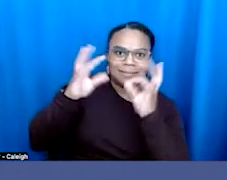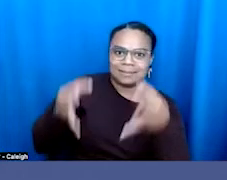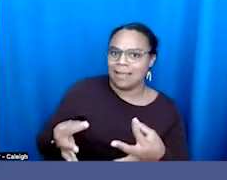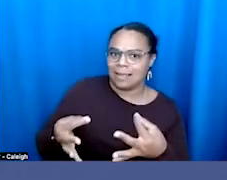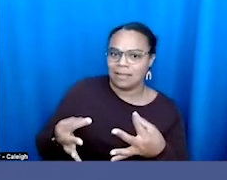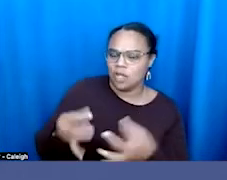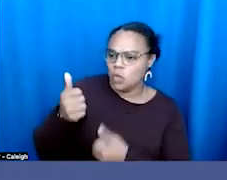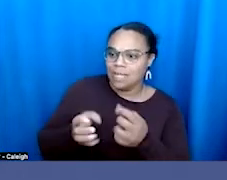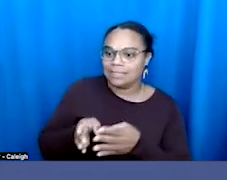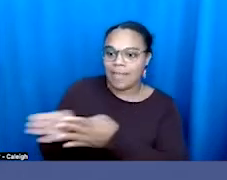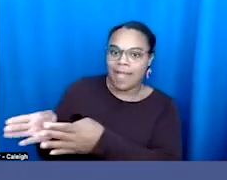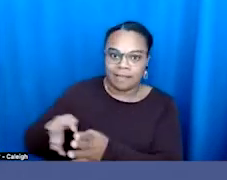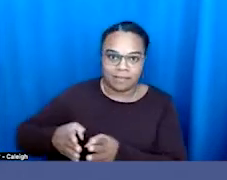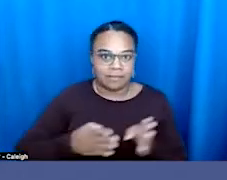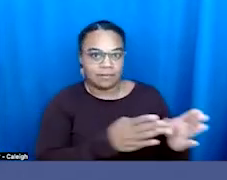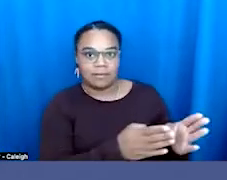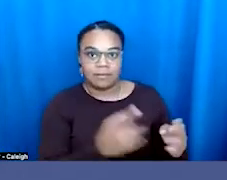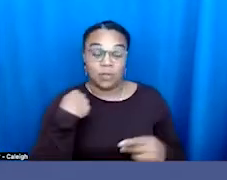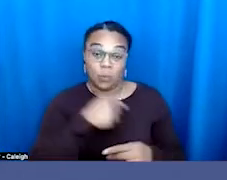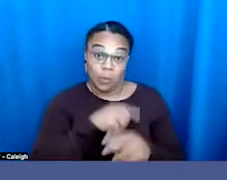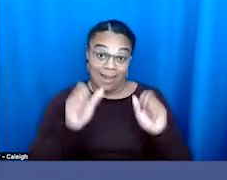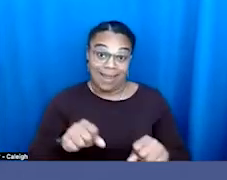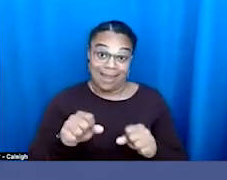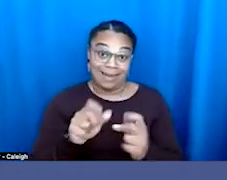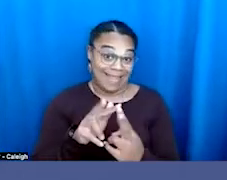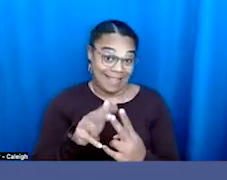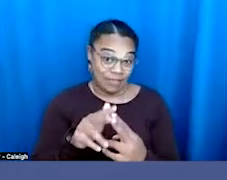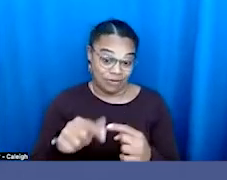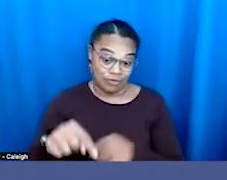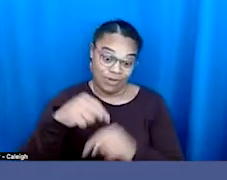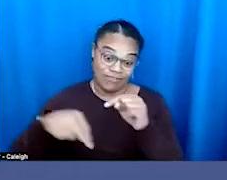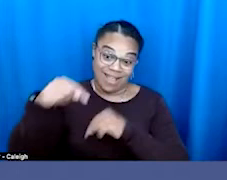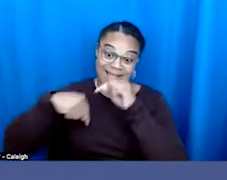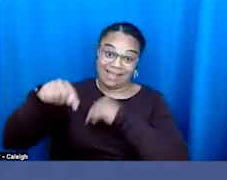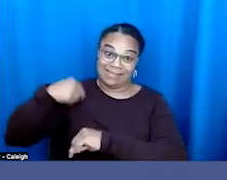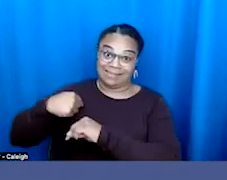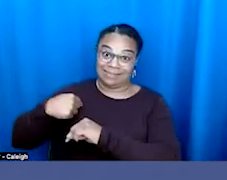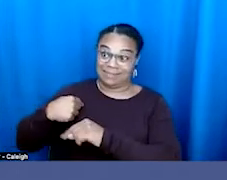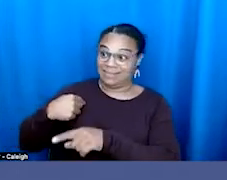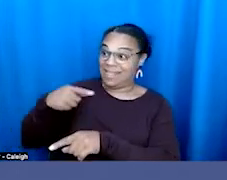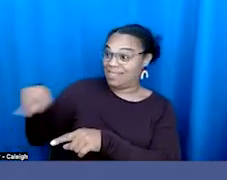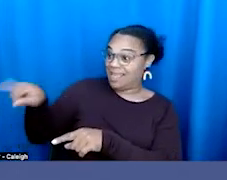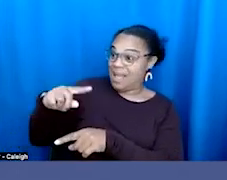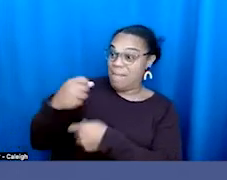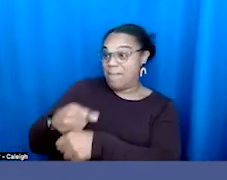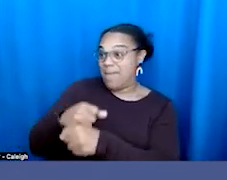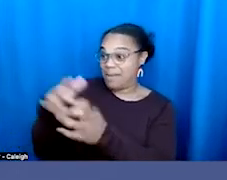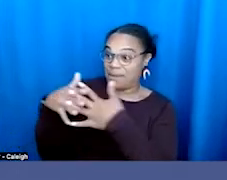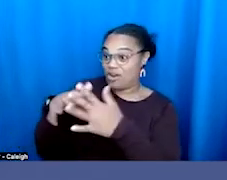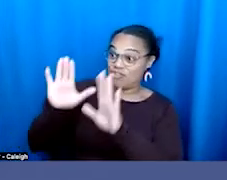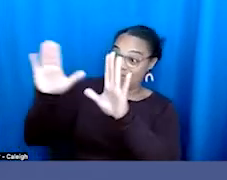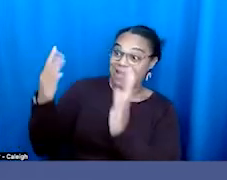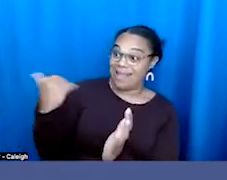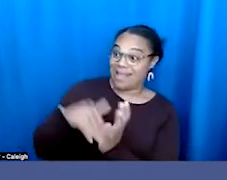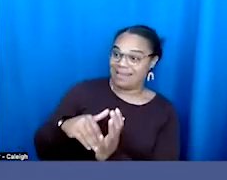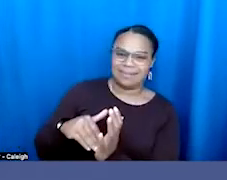to the place that the people who say make America great again are saying or we move forward toward